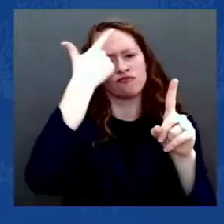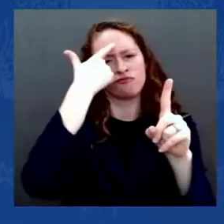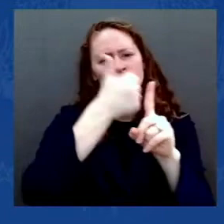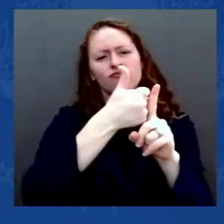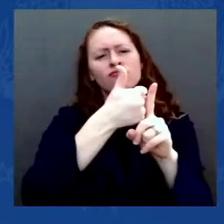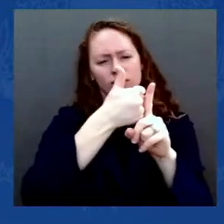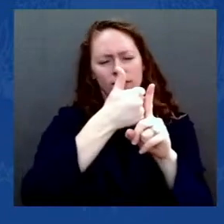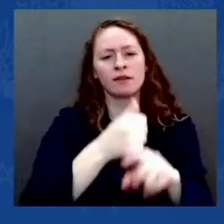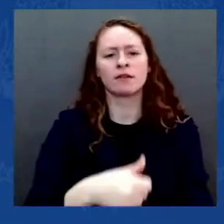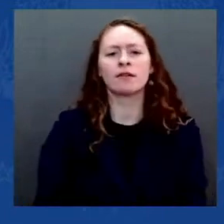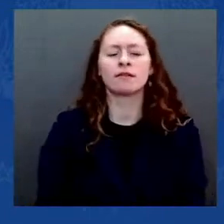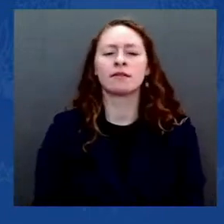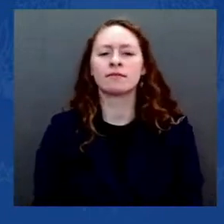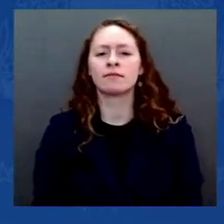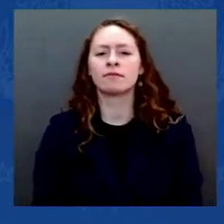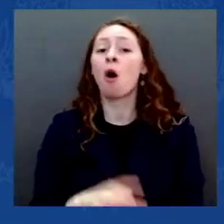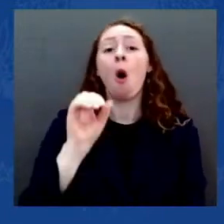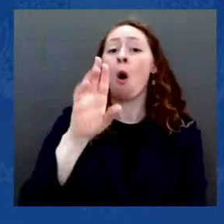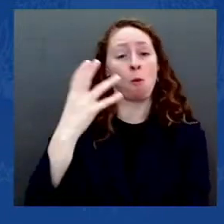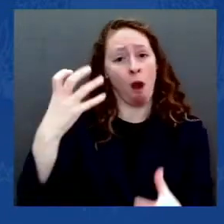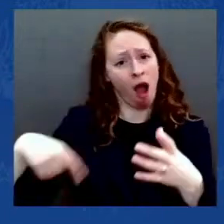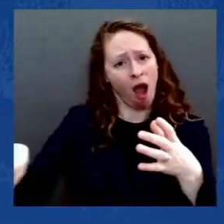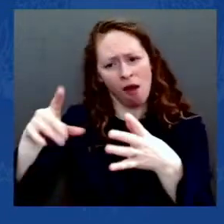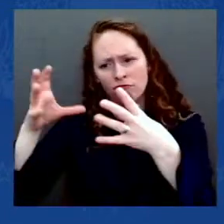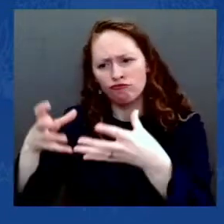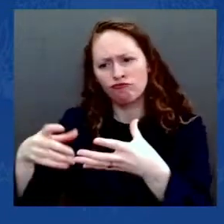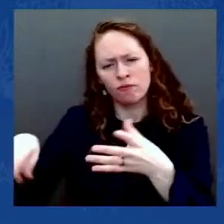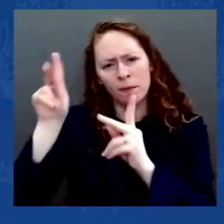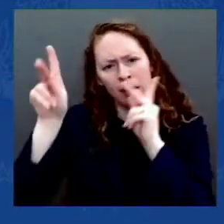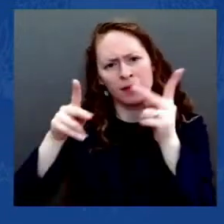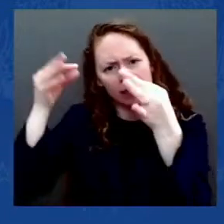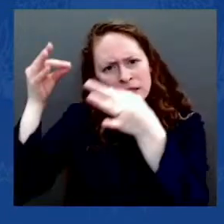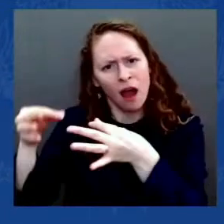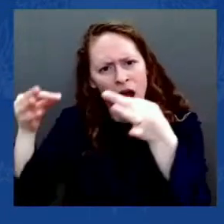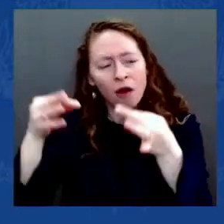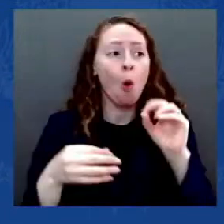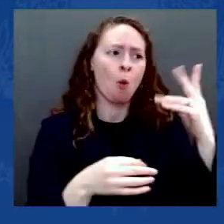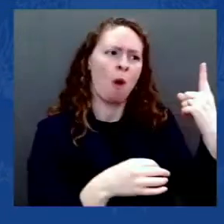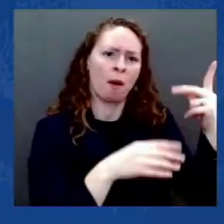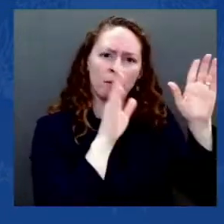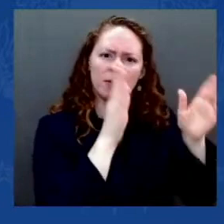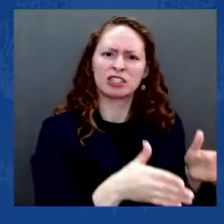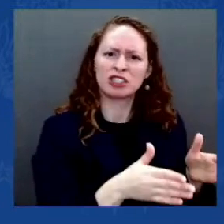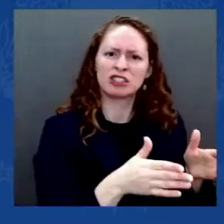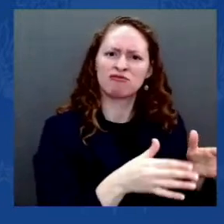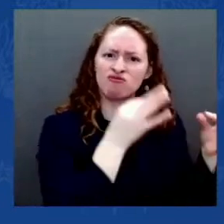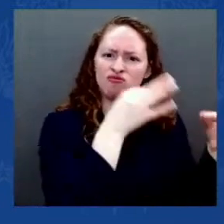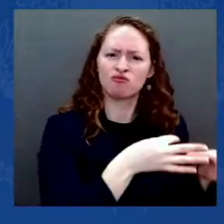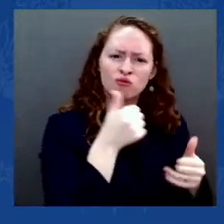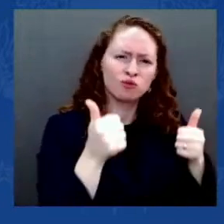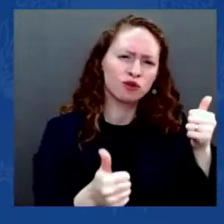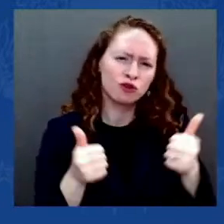From China to Russia and beyond, they're betting that democracy's days are numbered.